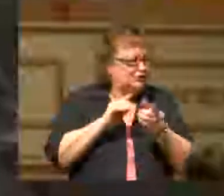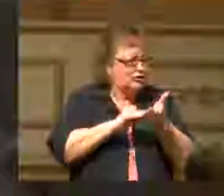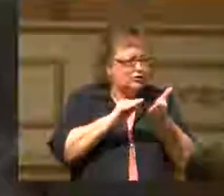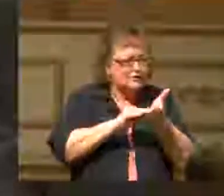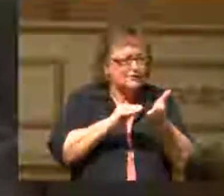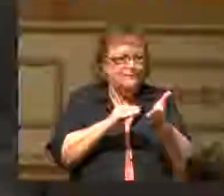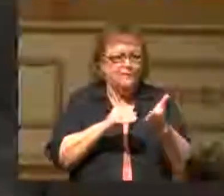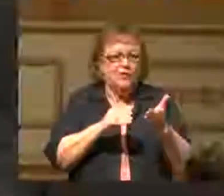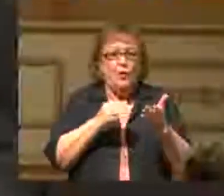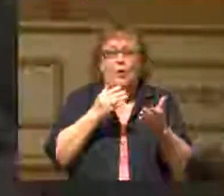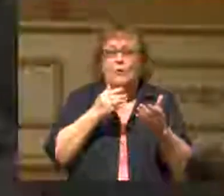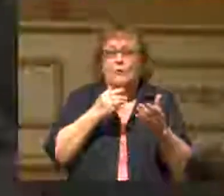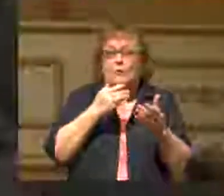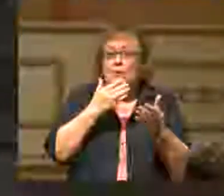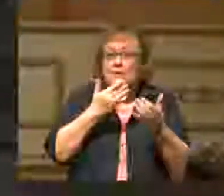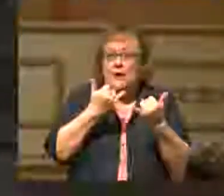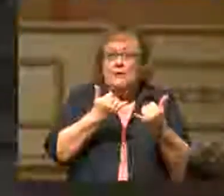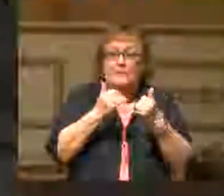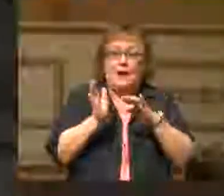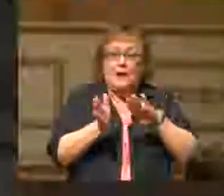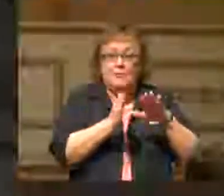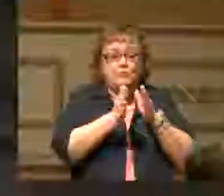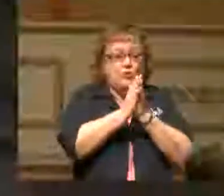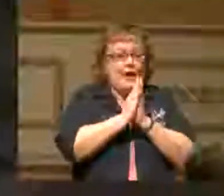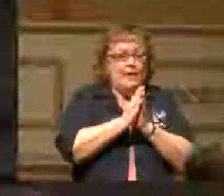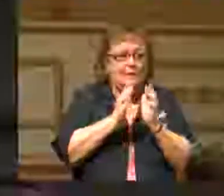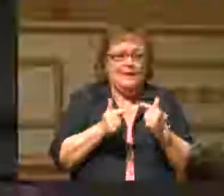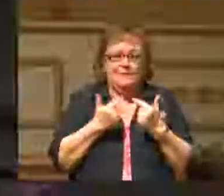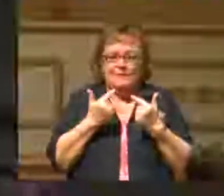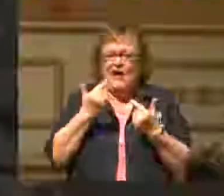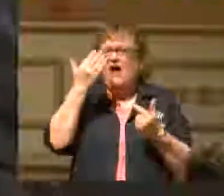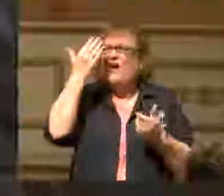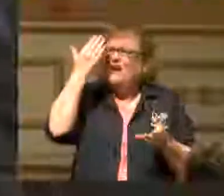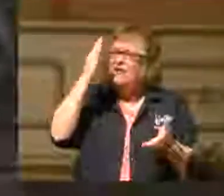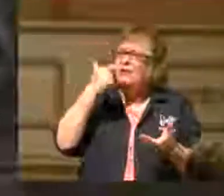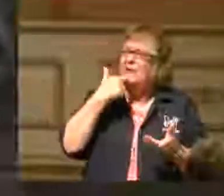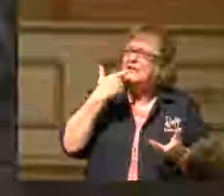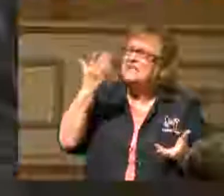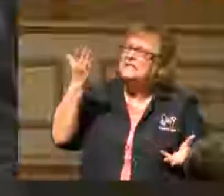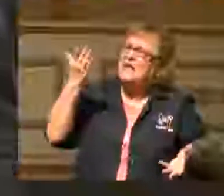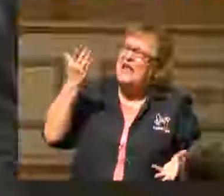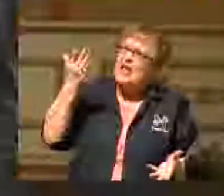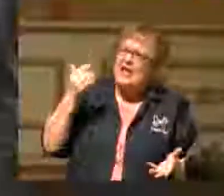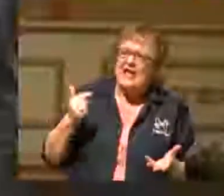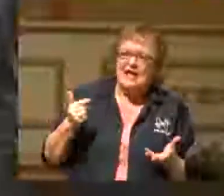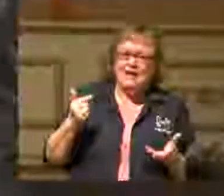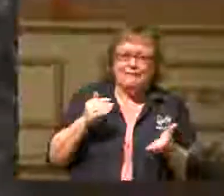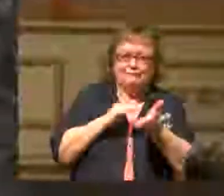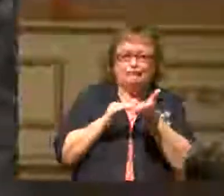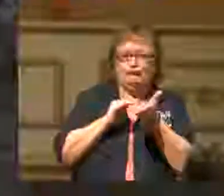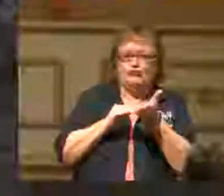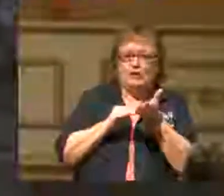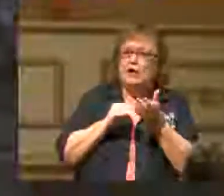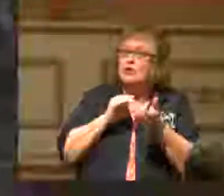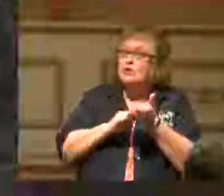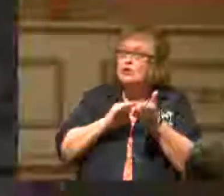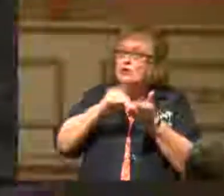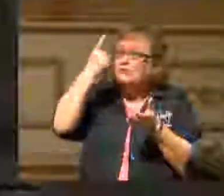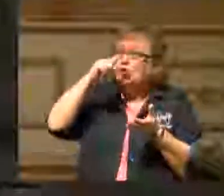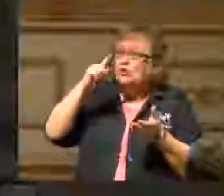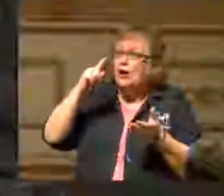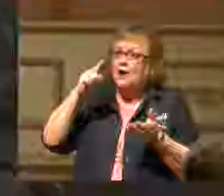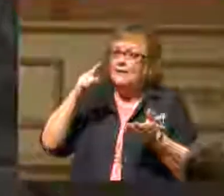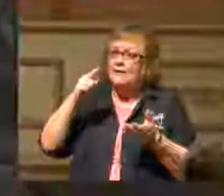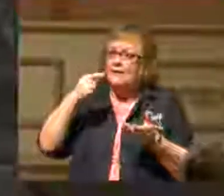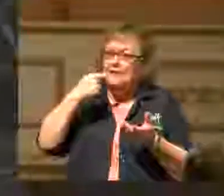Or about prayer life. I don't know what to say. And we make up excuses. Excuses for not confronting